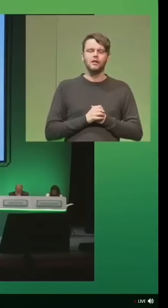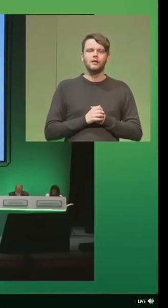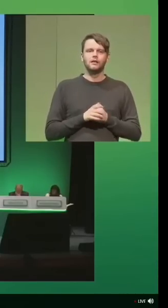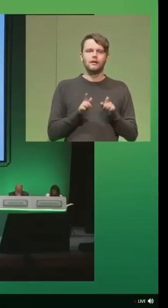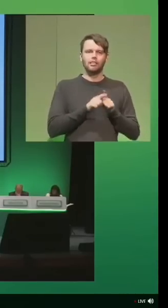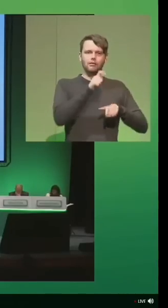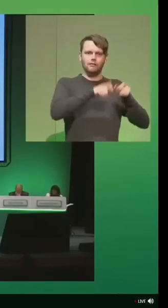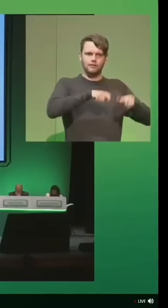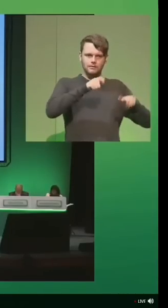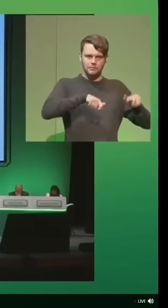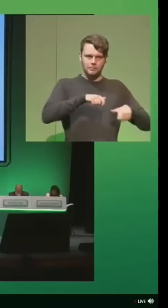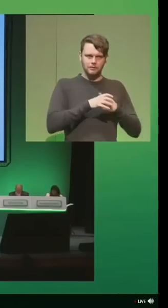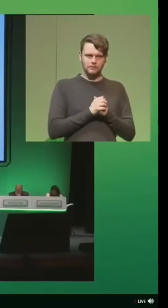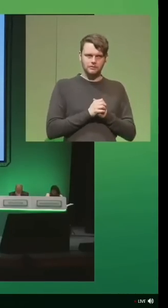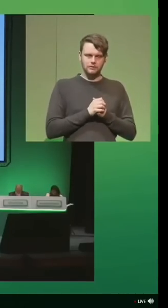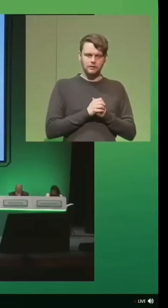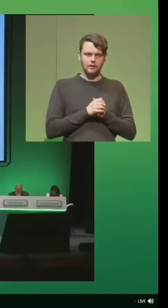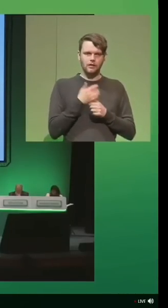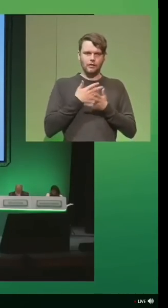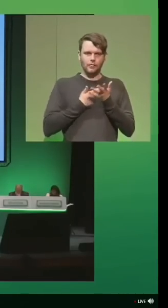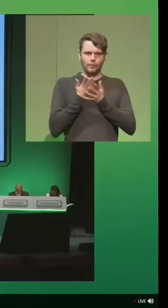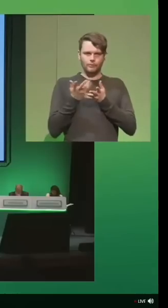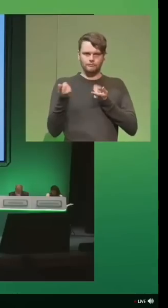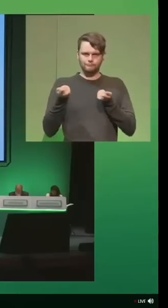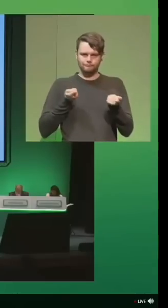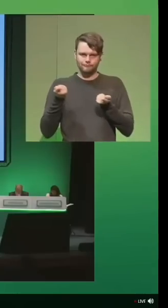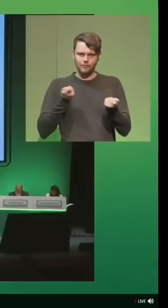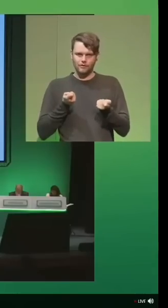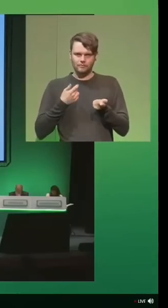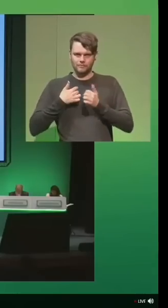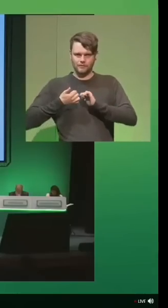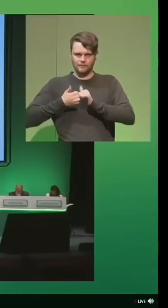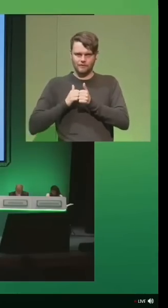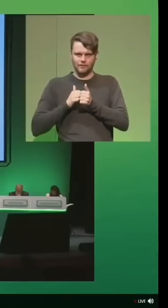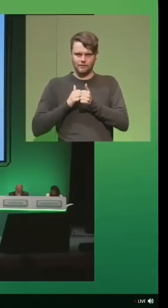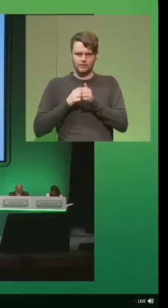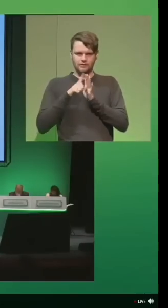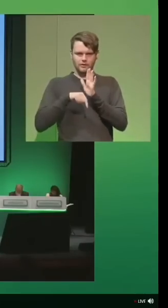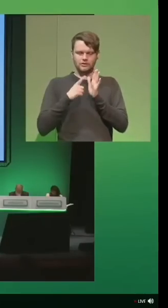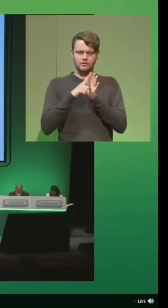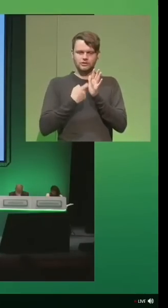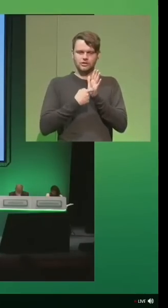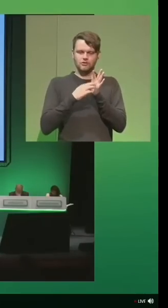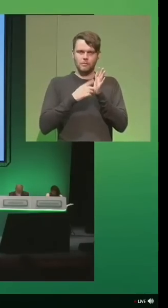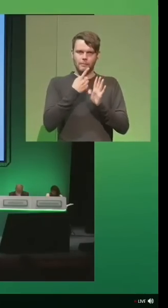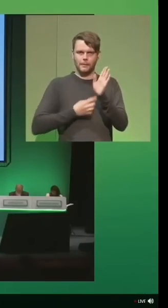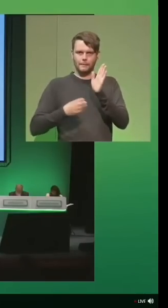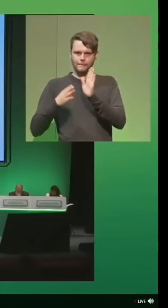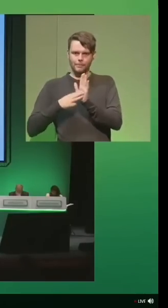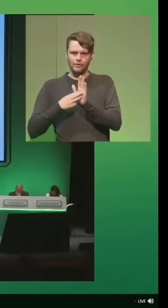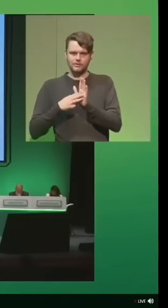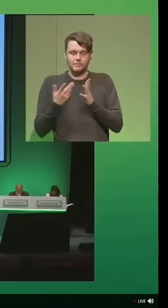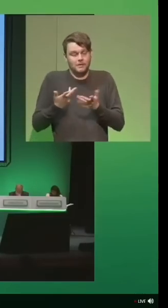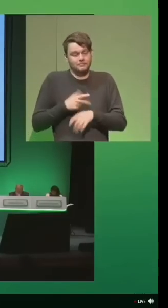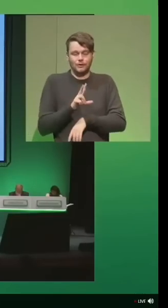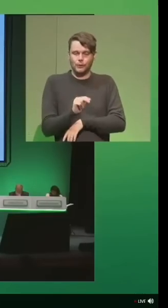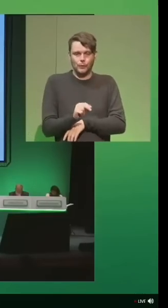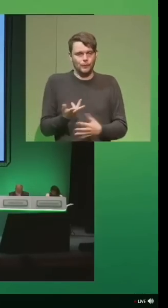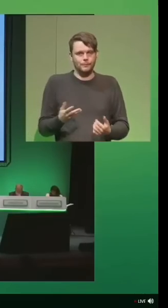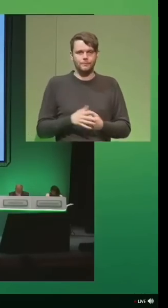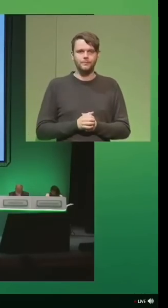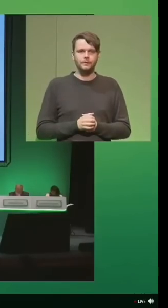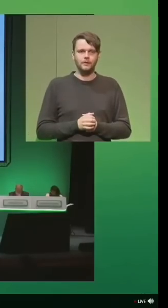that it had under the stewardship of a good friend, Sir Jeremy Morse. We